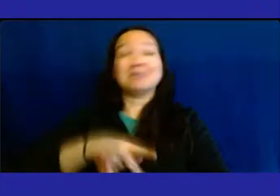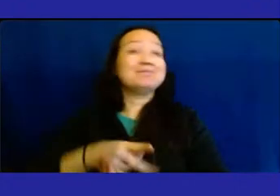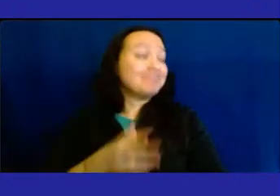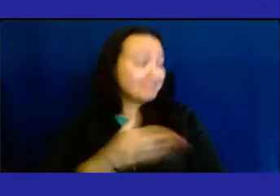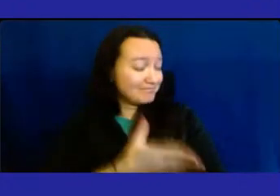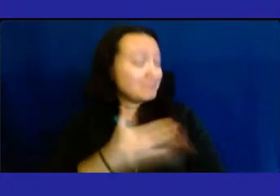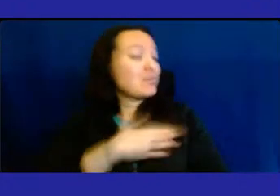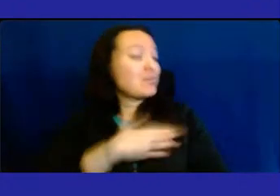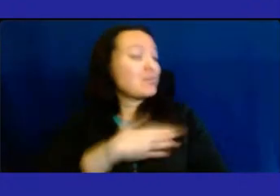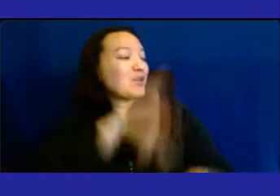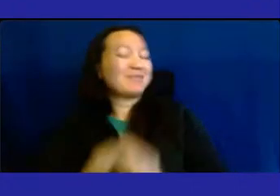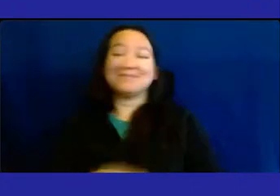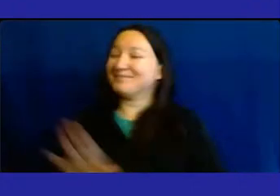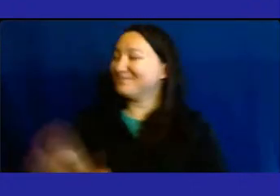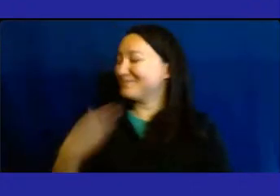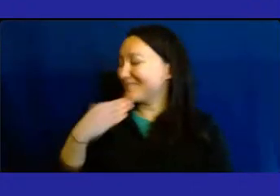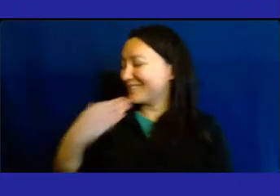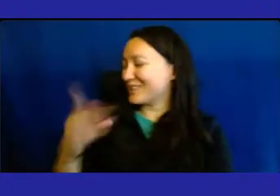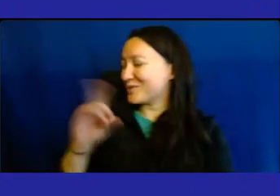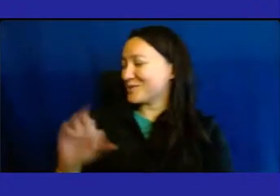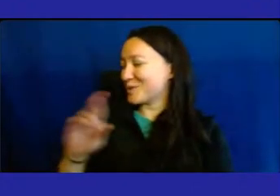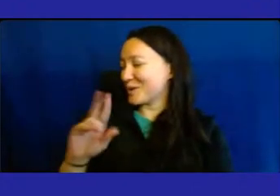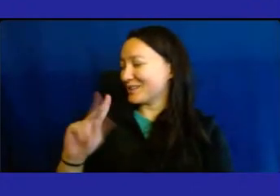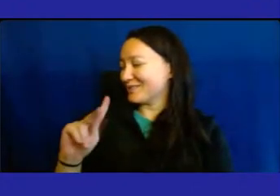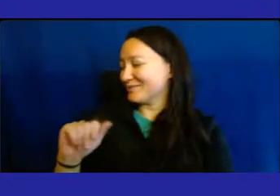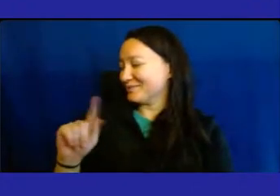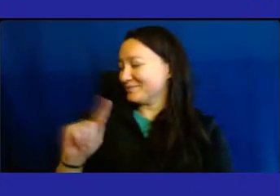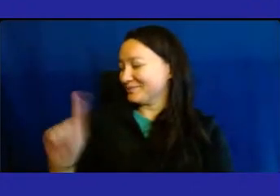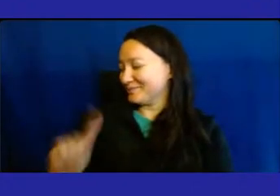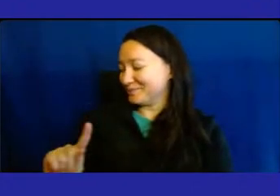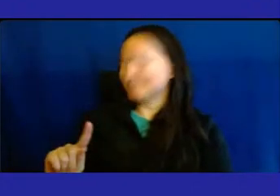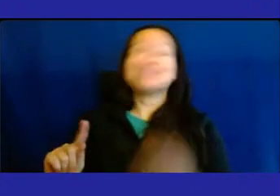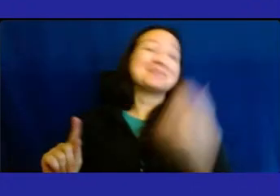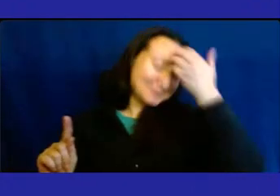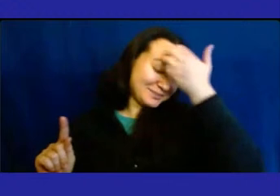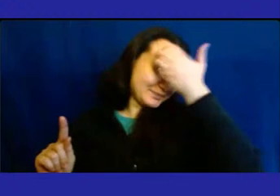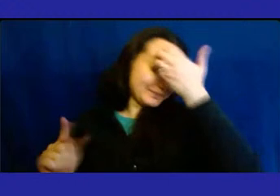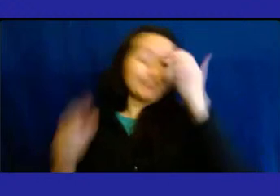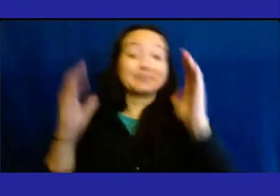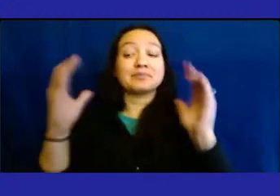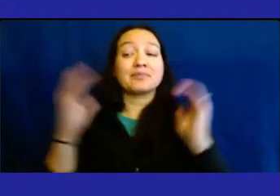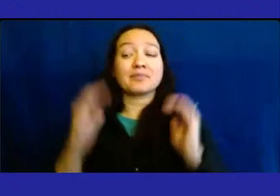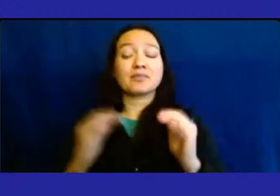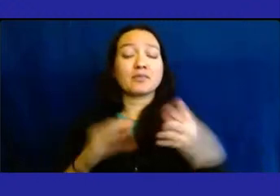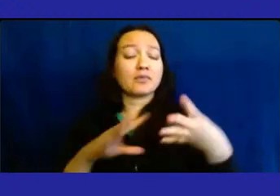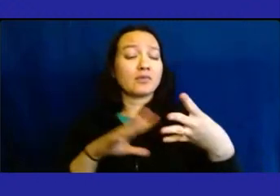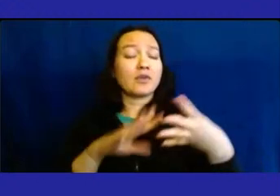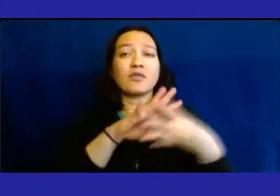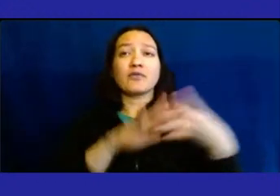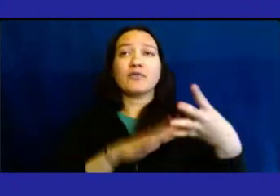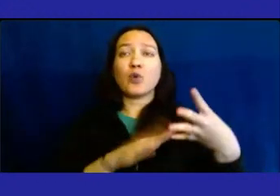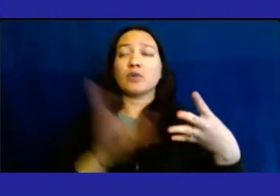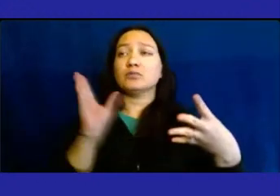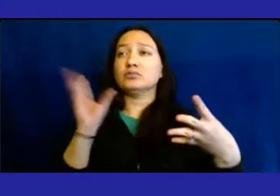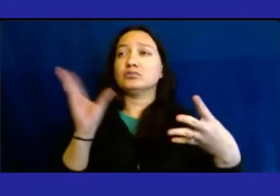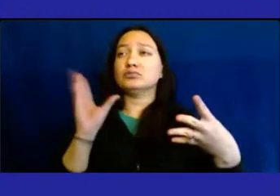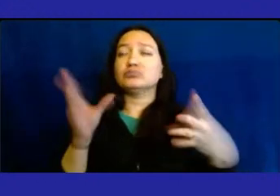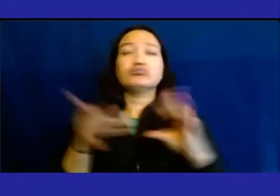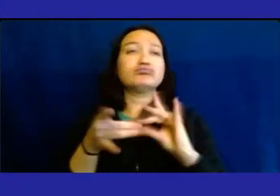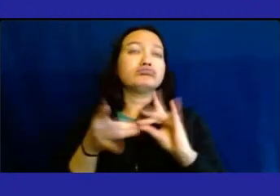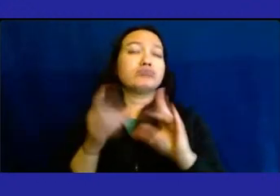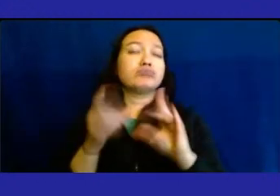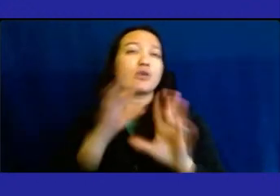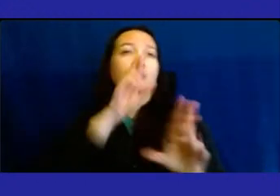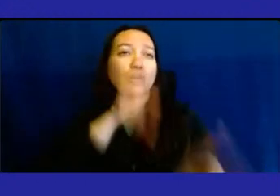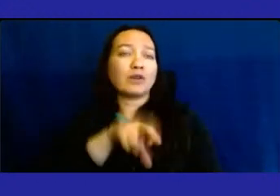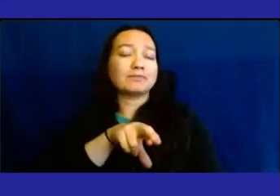Thank you, Dr. Katz. We will now hear from the four facilities presenting their verbal annual report.